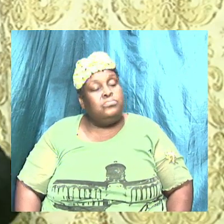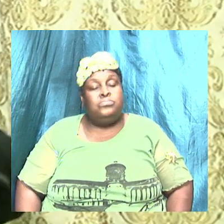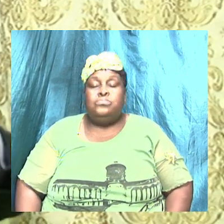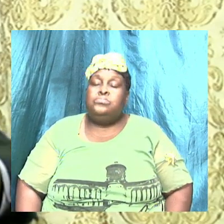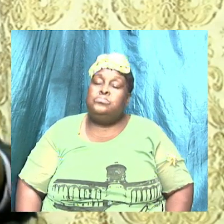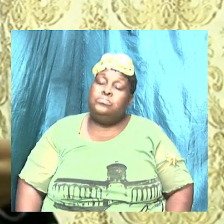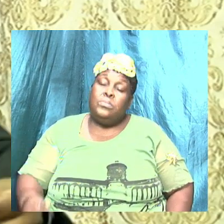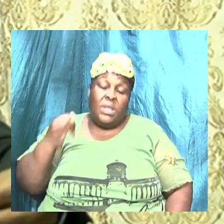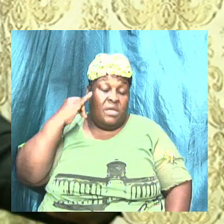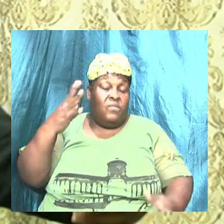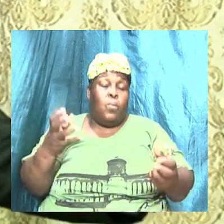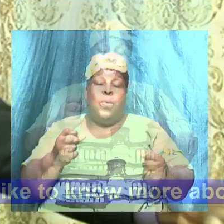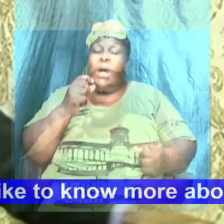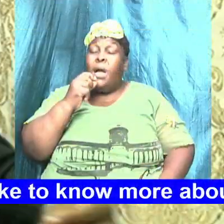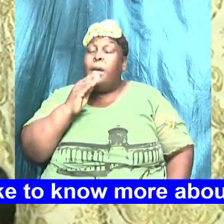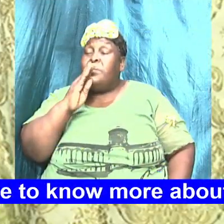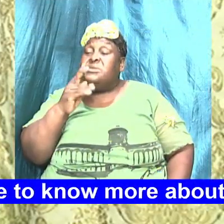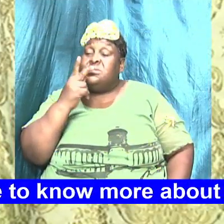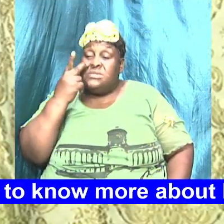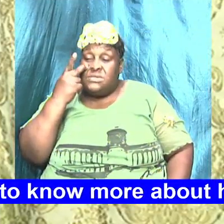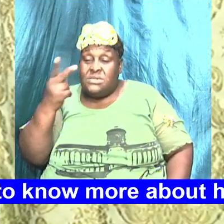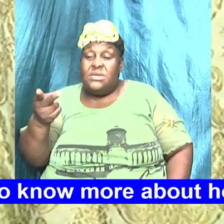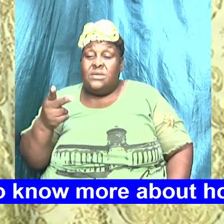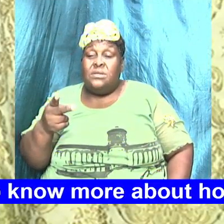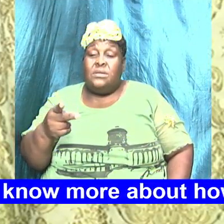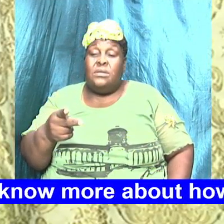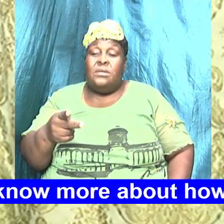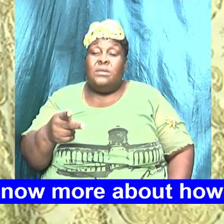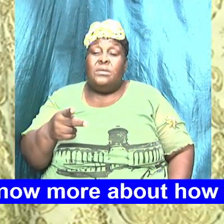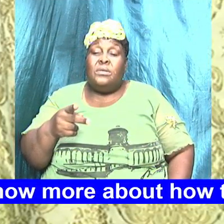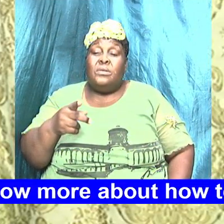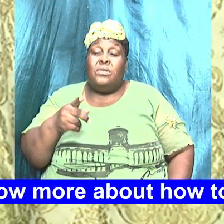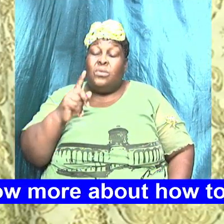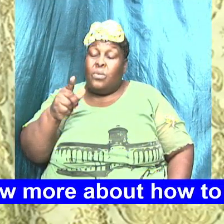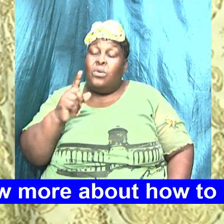If you Want to be seen You will be seen But not By God